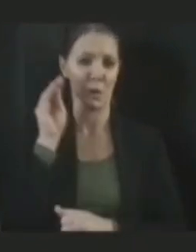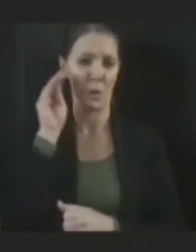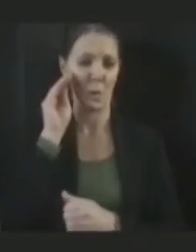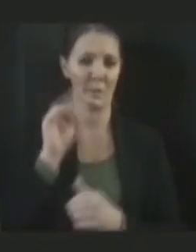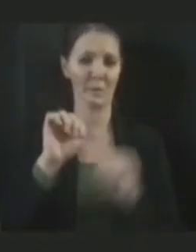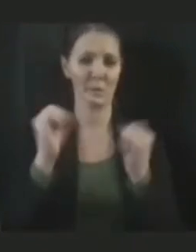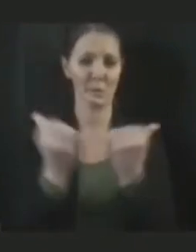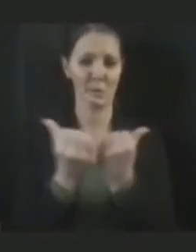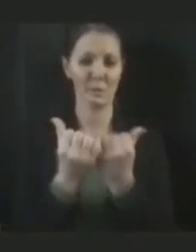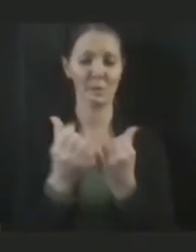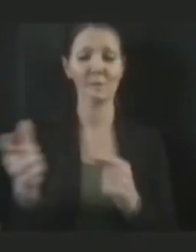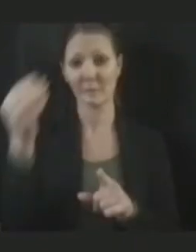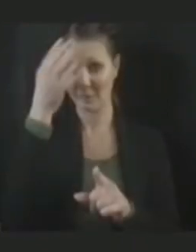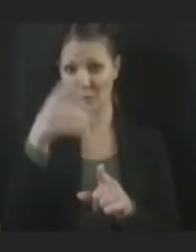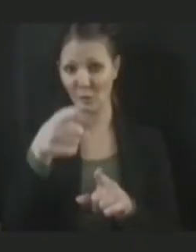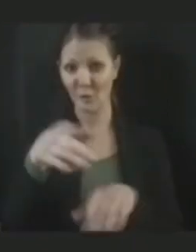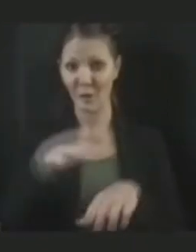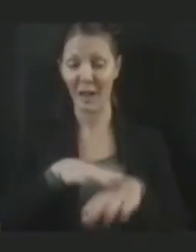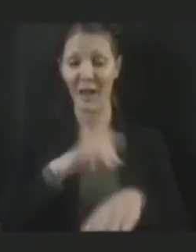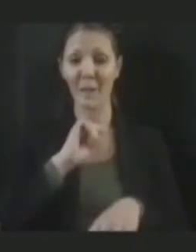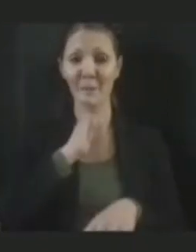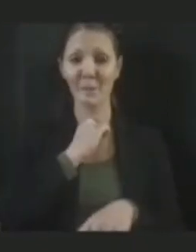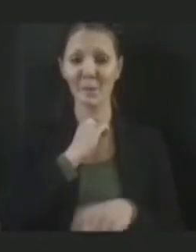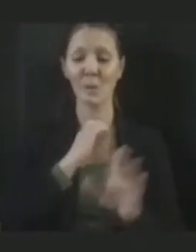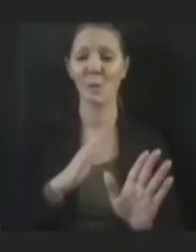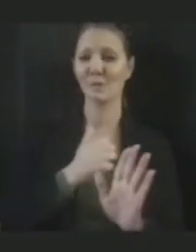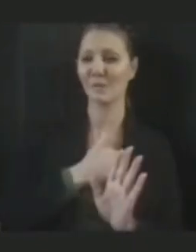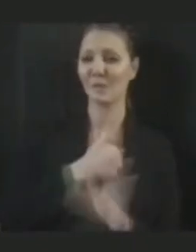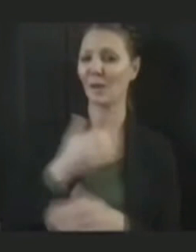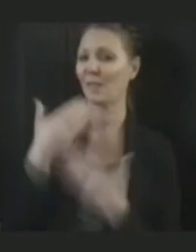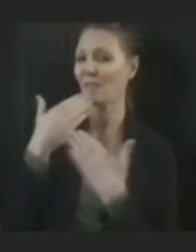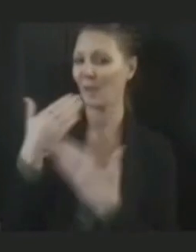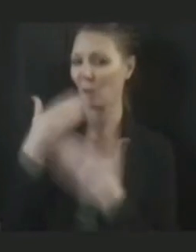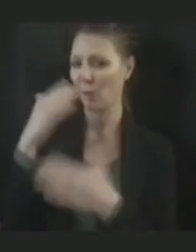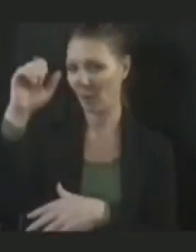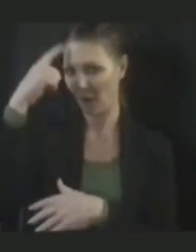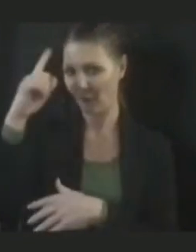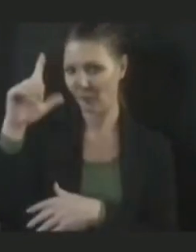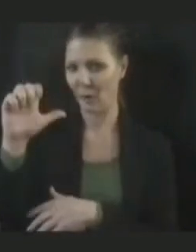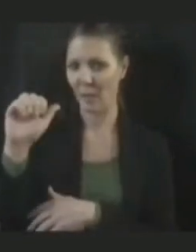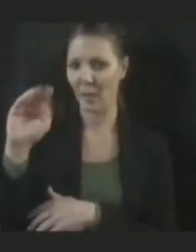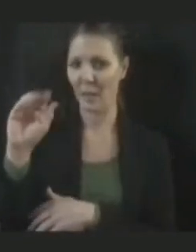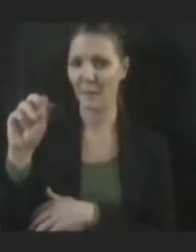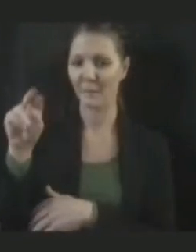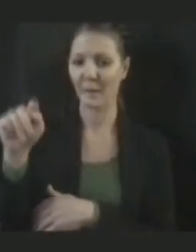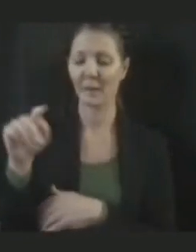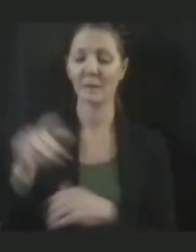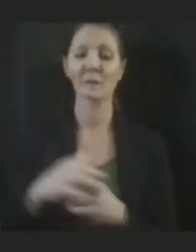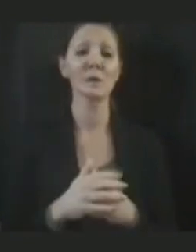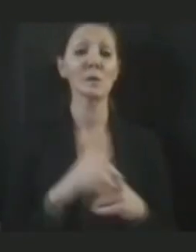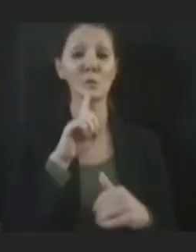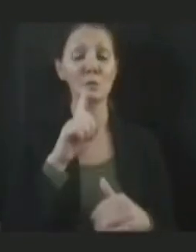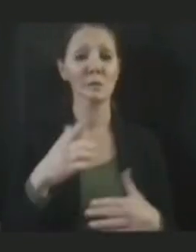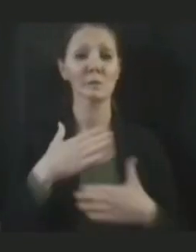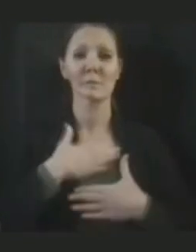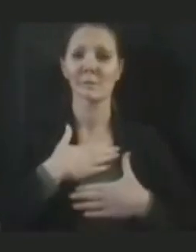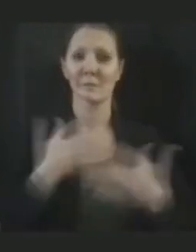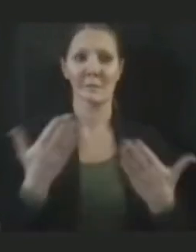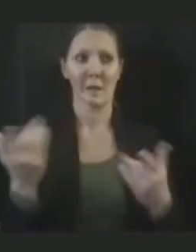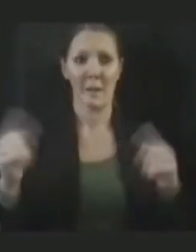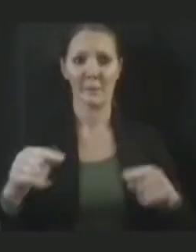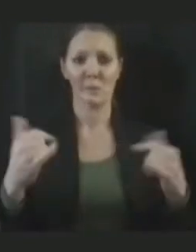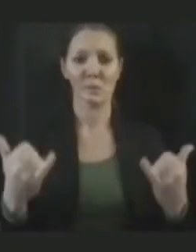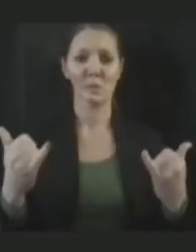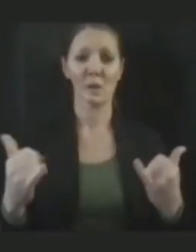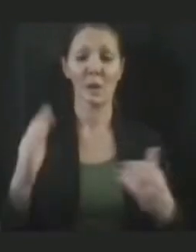And you're on mute. Sorry about that. Thank you, Governor Lamont. I'm so pleased to be here today. know, Connecticut's aging services workforce